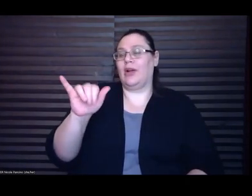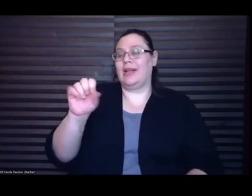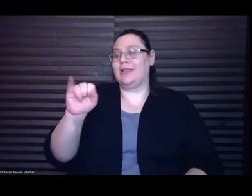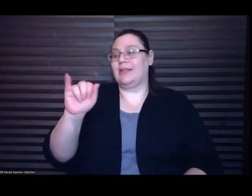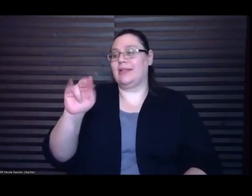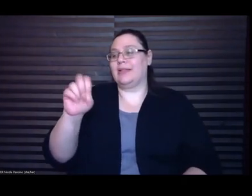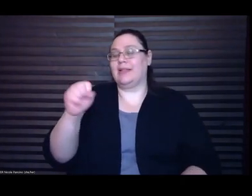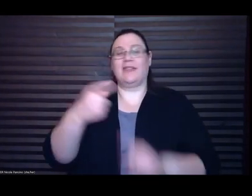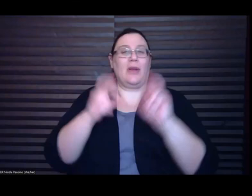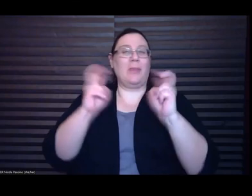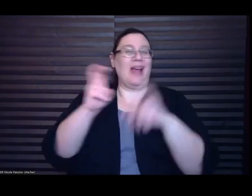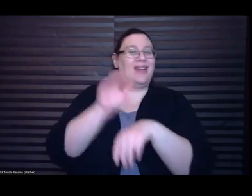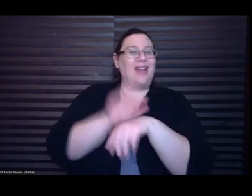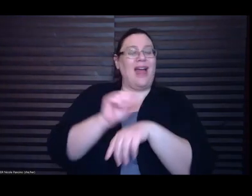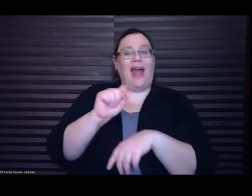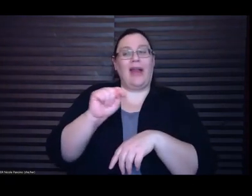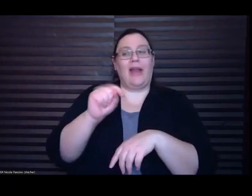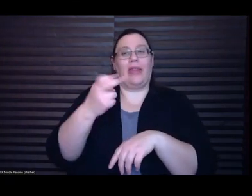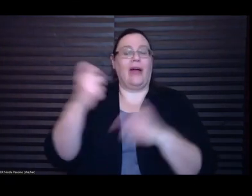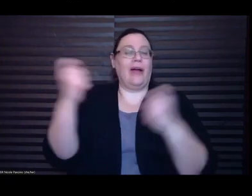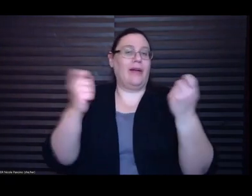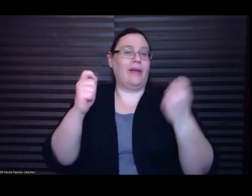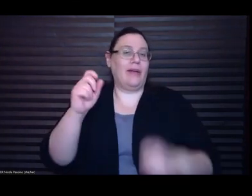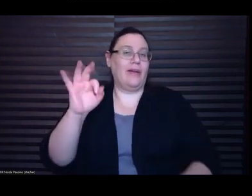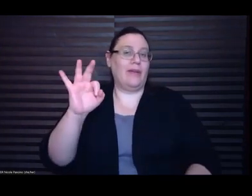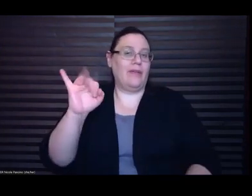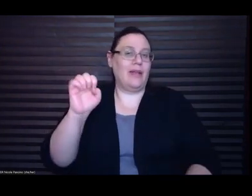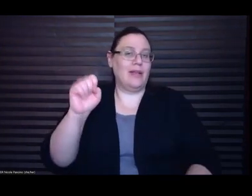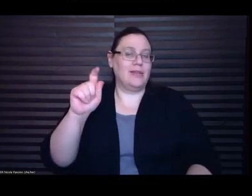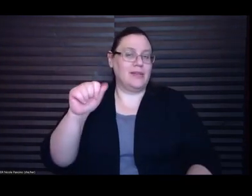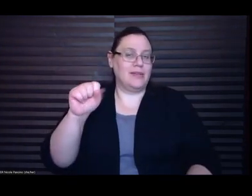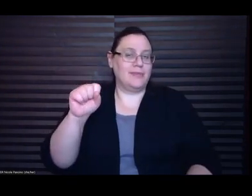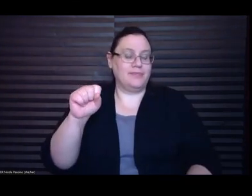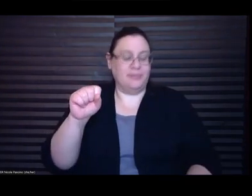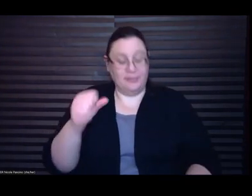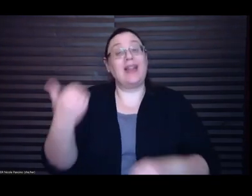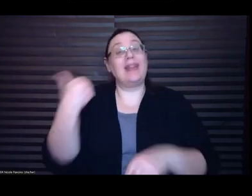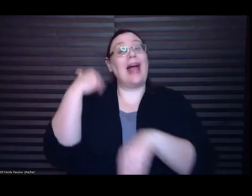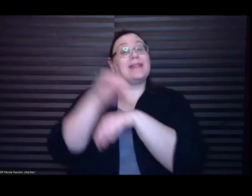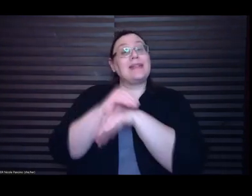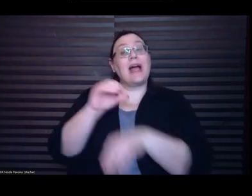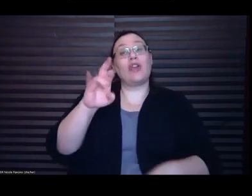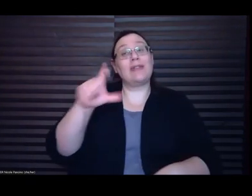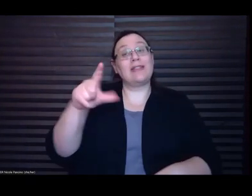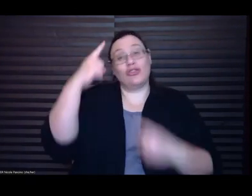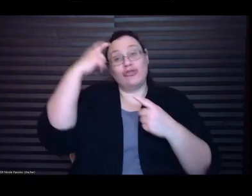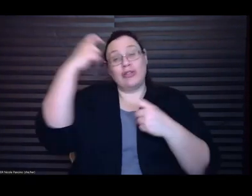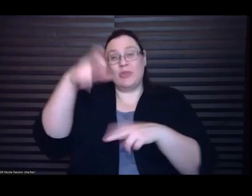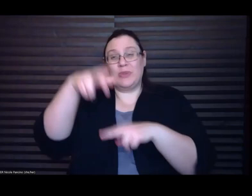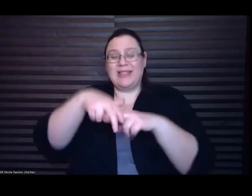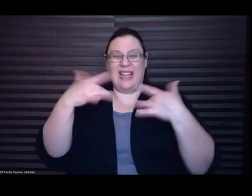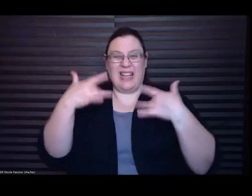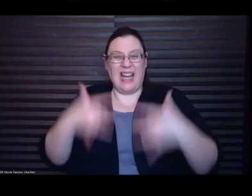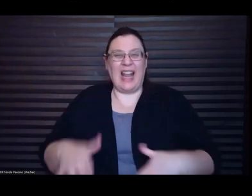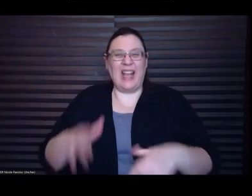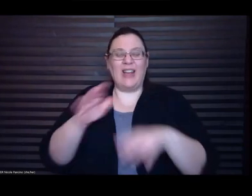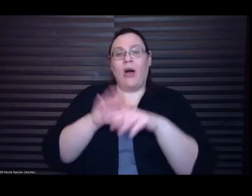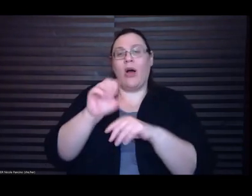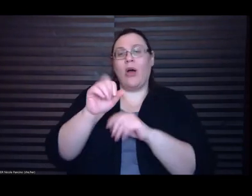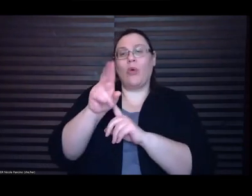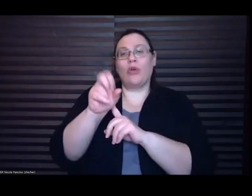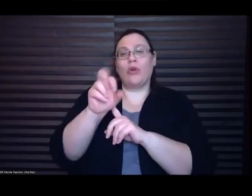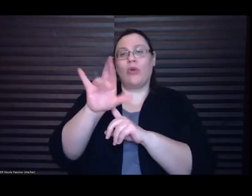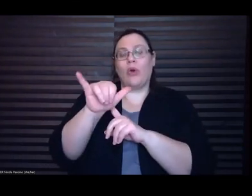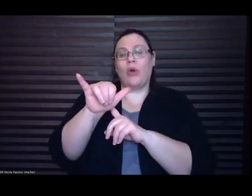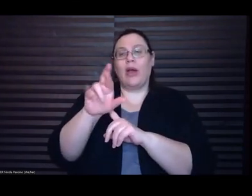Last night, Crystal dreamed she was sitting naked on the corduroy rectory couch next to Father Paul, who was snipping at her fingers with